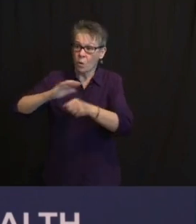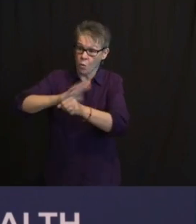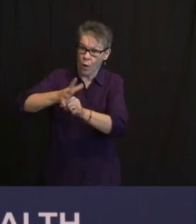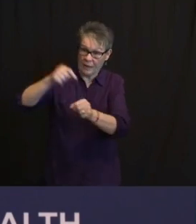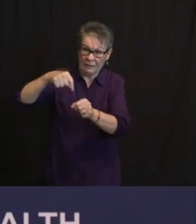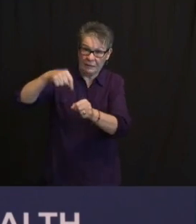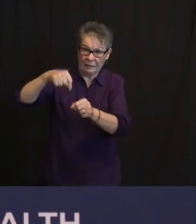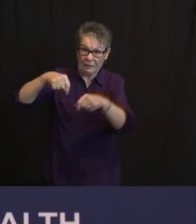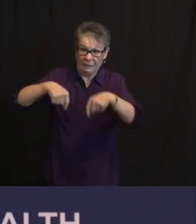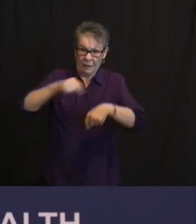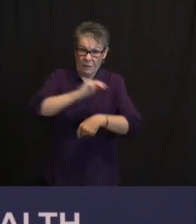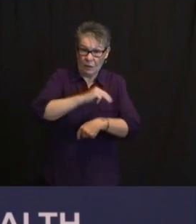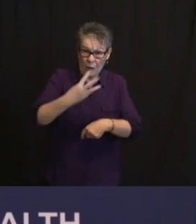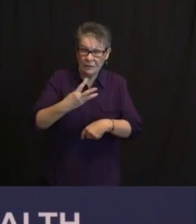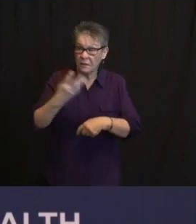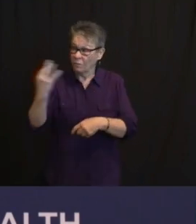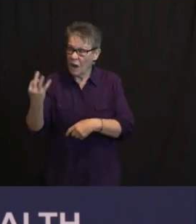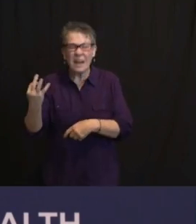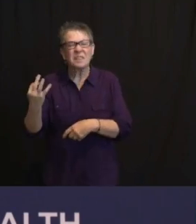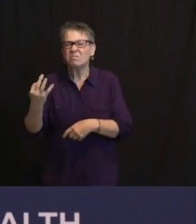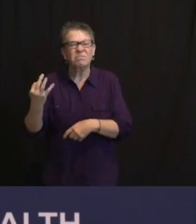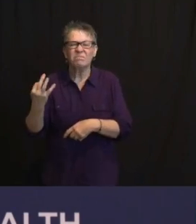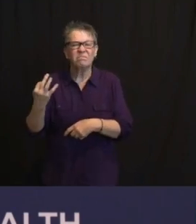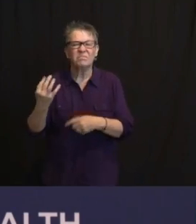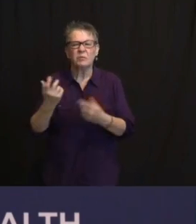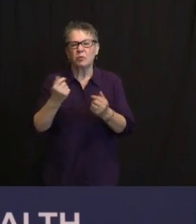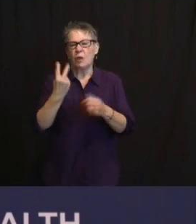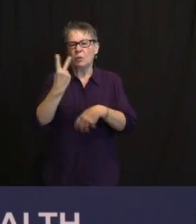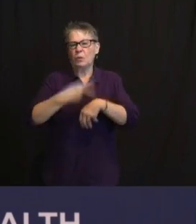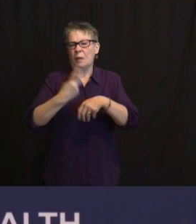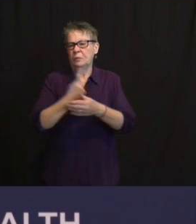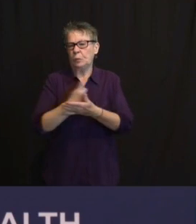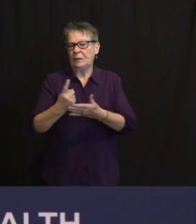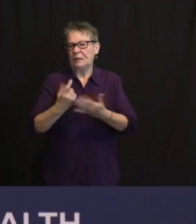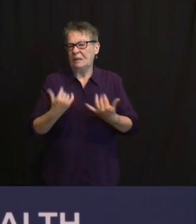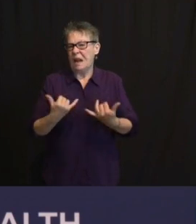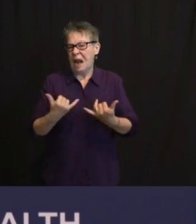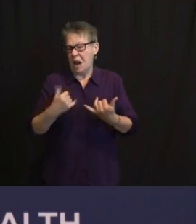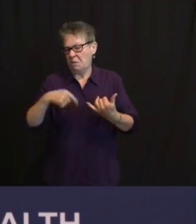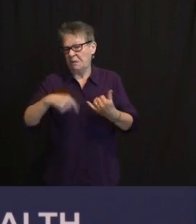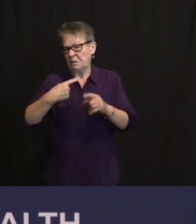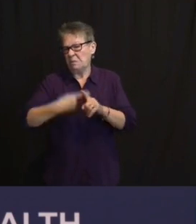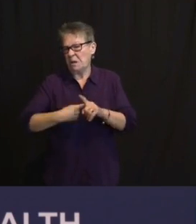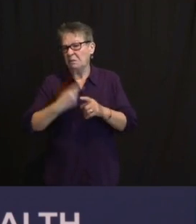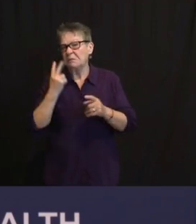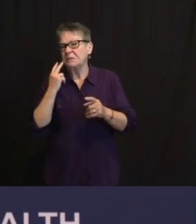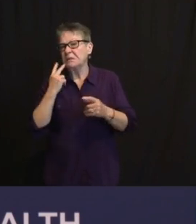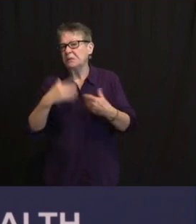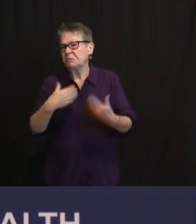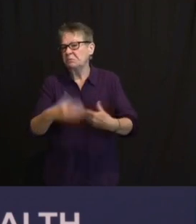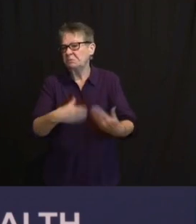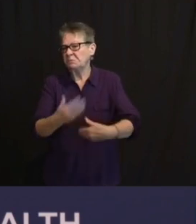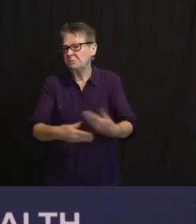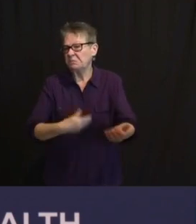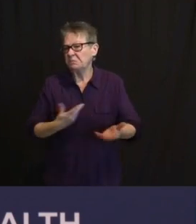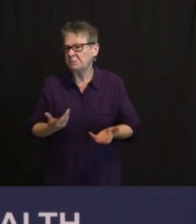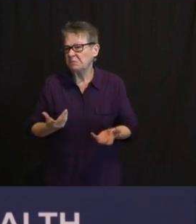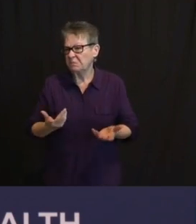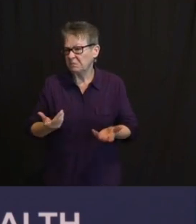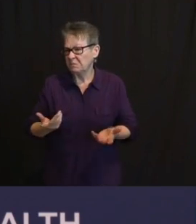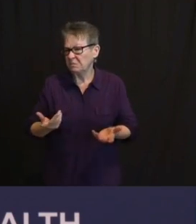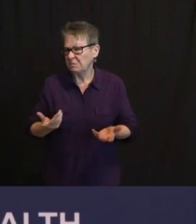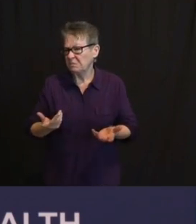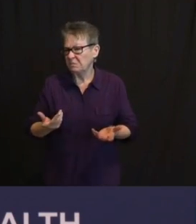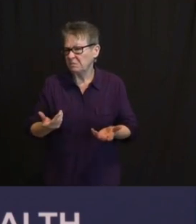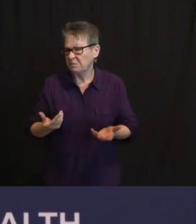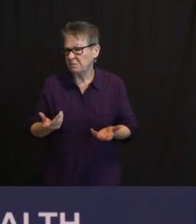AFTERNOON. WITH TODAY'S NEWS, WILL SCHOOLS BE ALLOWED TO REMAIN VIRTUAL OR HYBRID COME SEPTEMBER, OR HAVE YOU OFFICIALLY RULED THAT